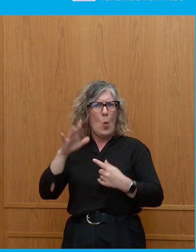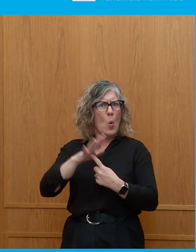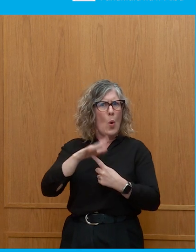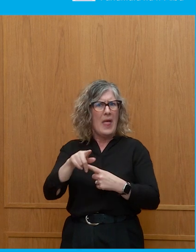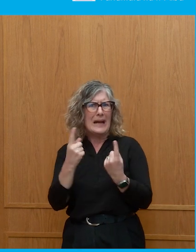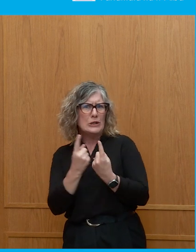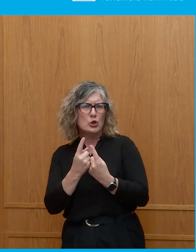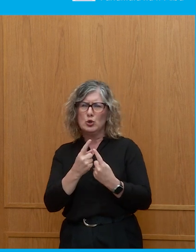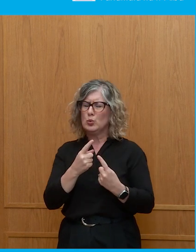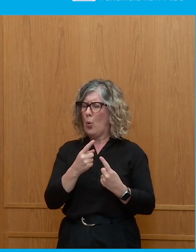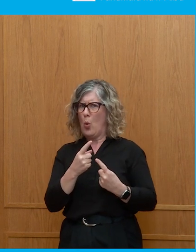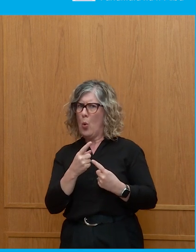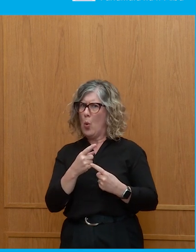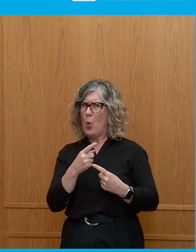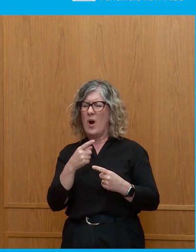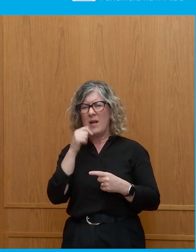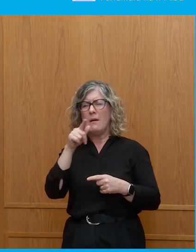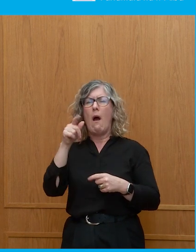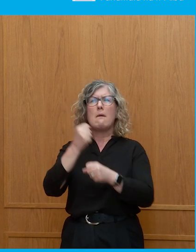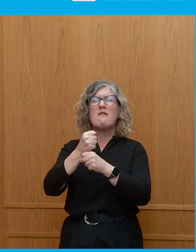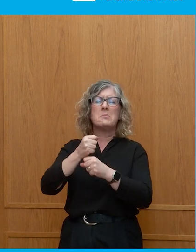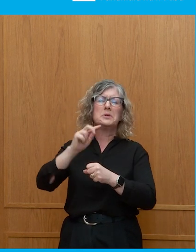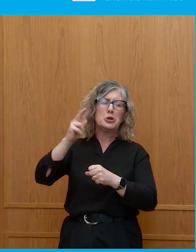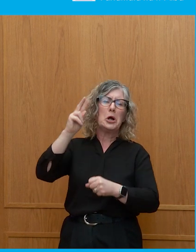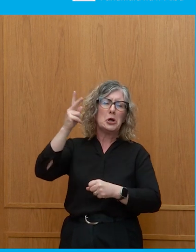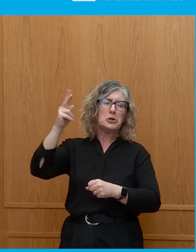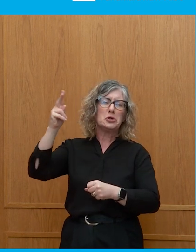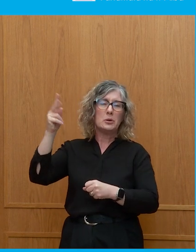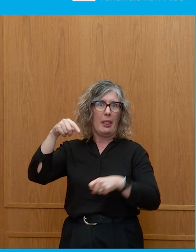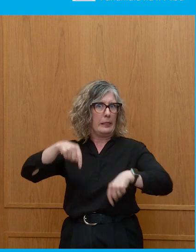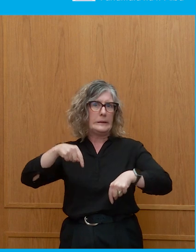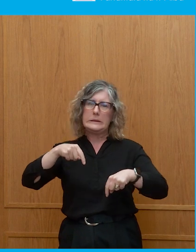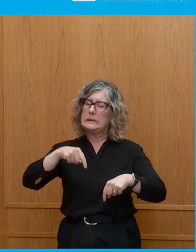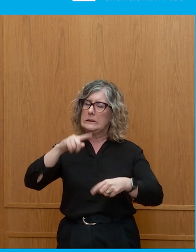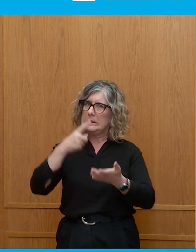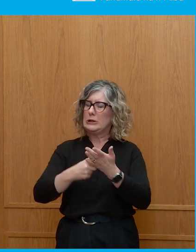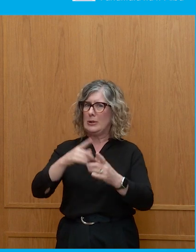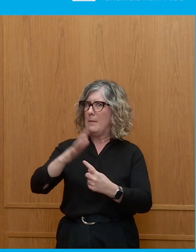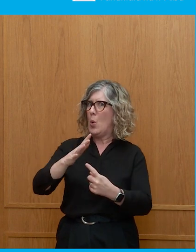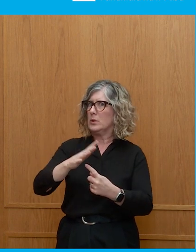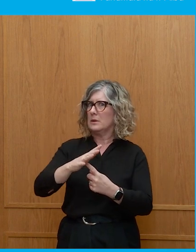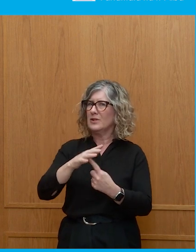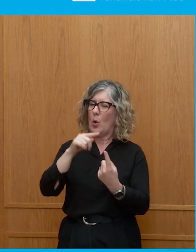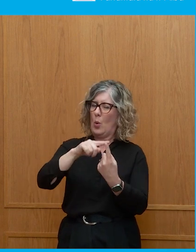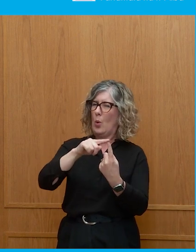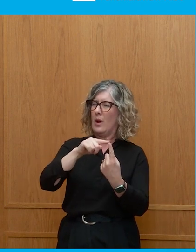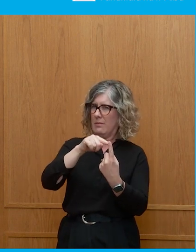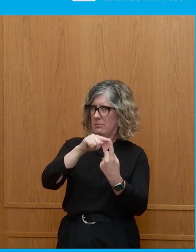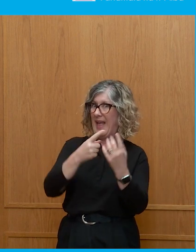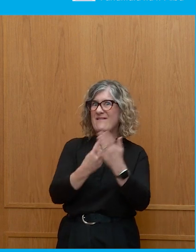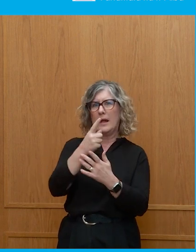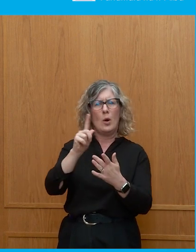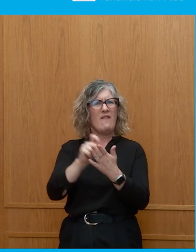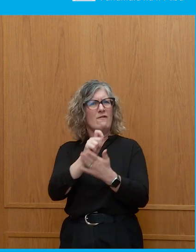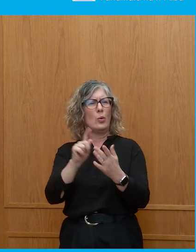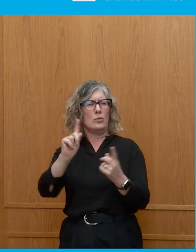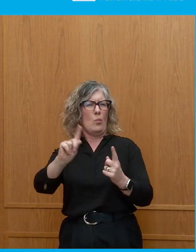people would say, oh, government's kind of come and go and whatever. But actually, this is really important. So the importance of the event, the weight of